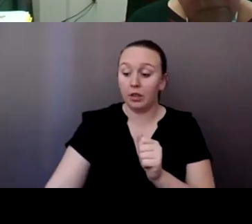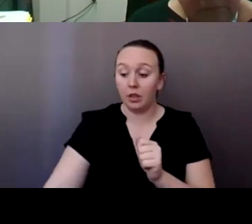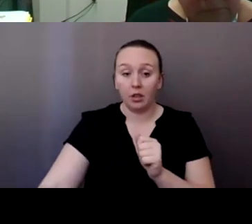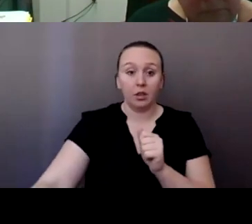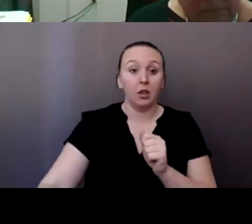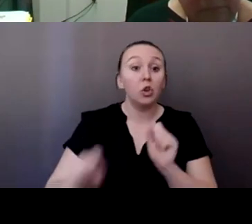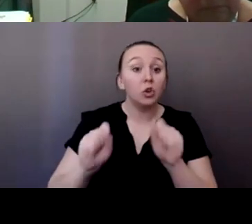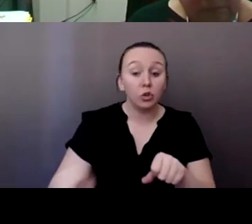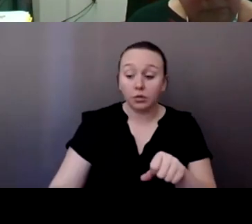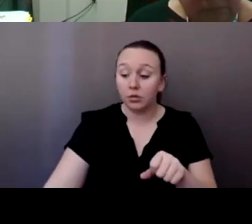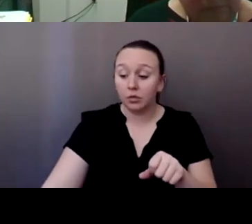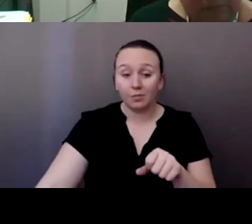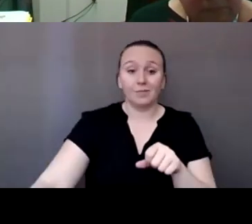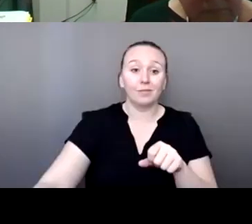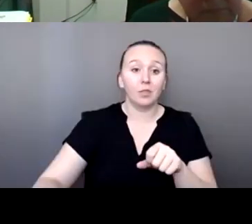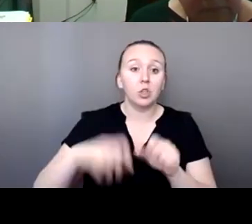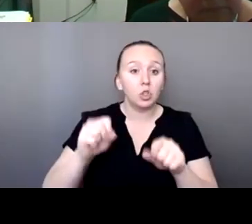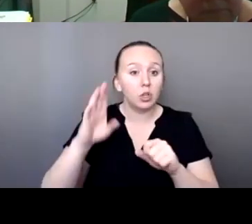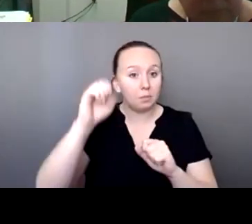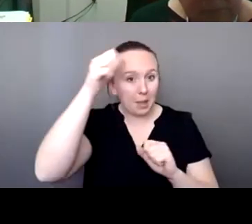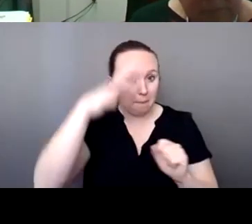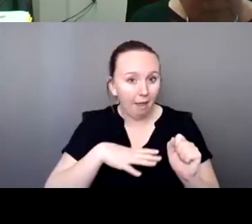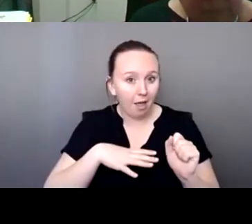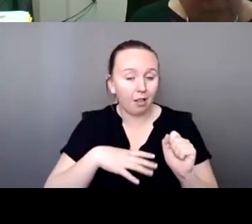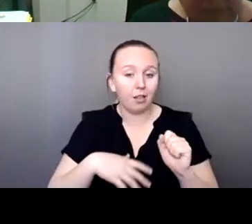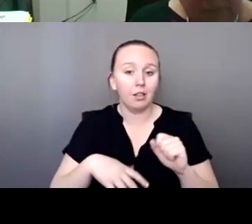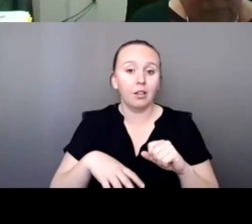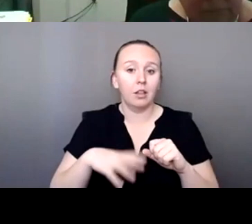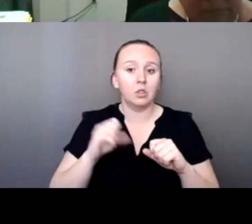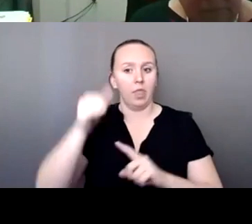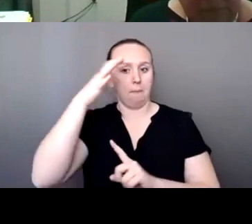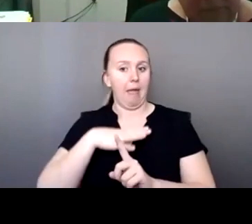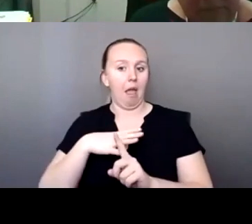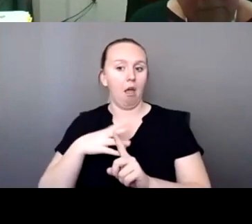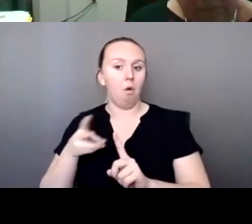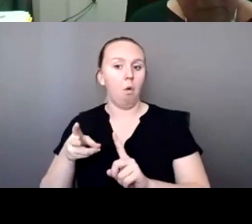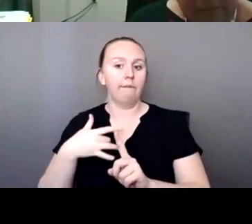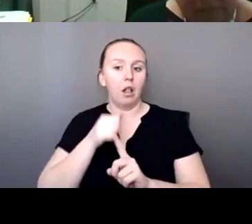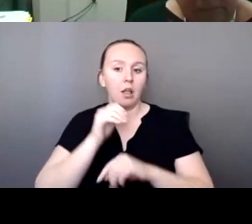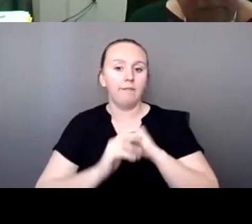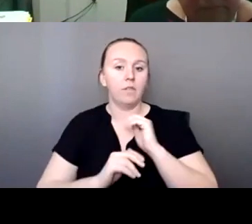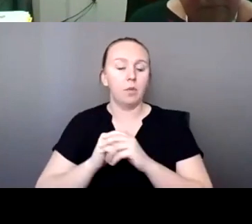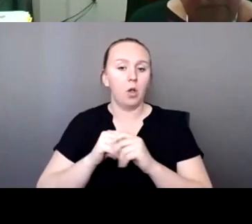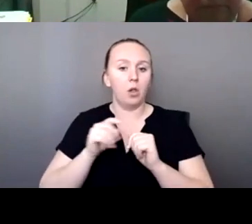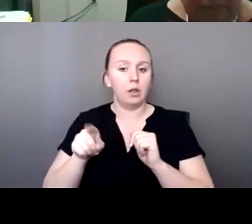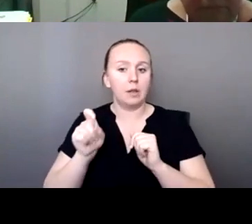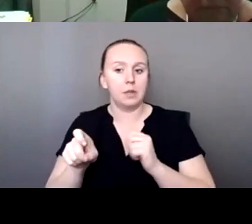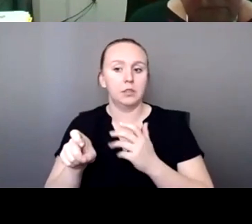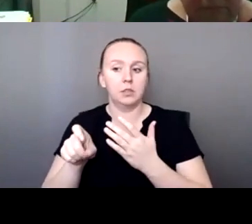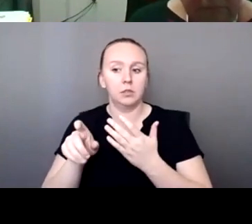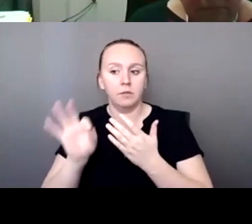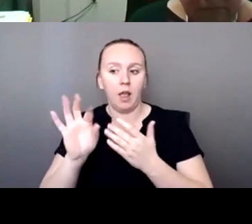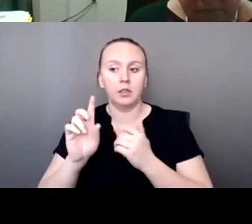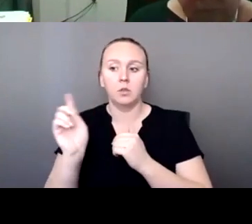uncomfortable wanting to give us information on where he last saw her and, you know, taking that responsibility off of